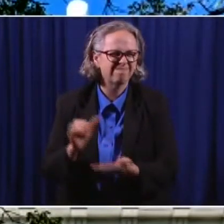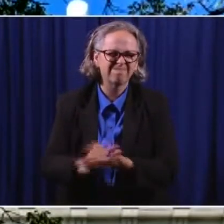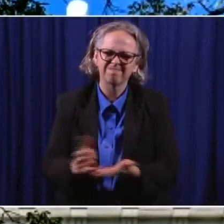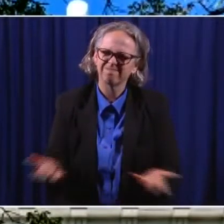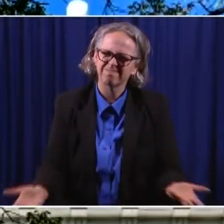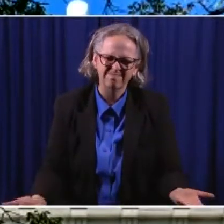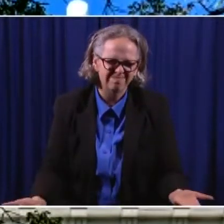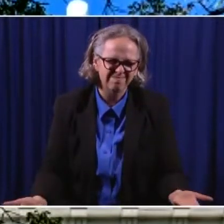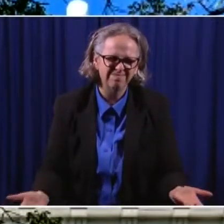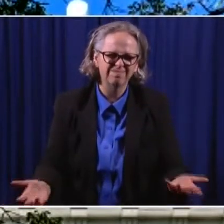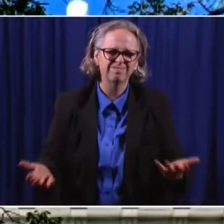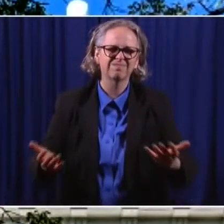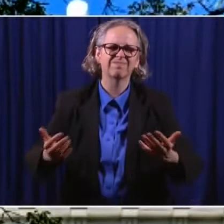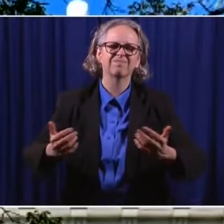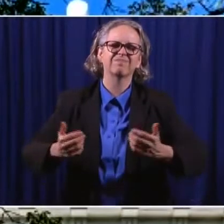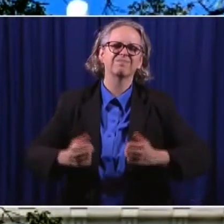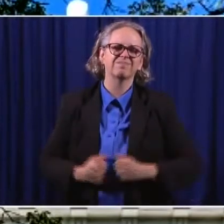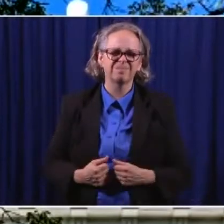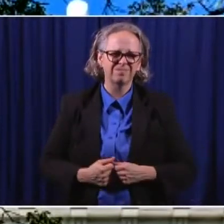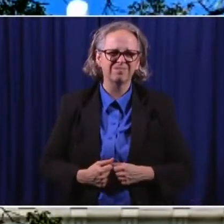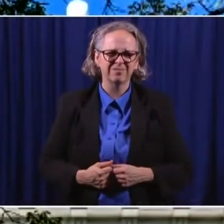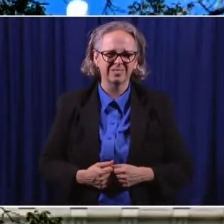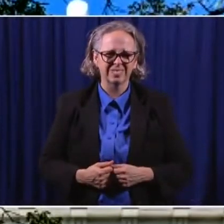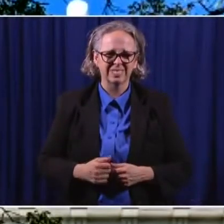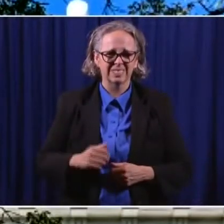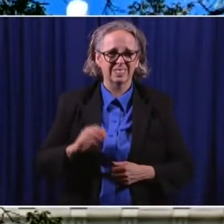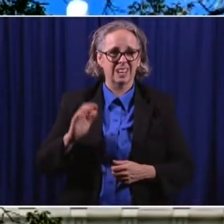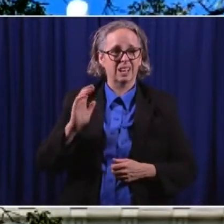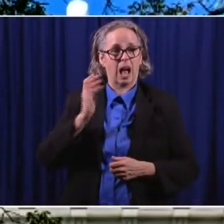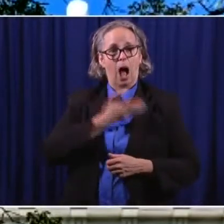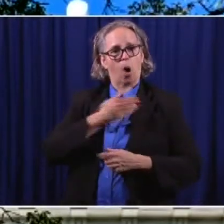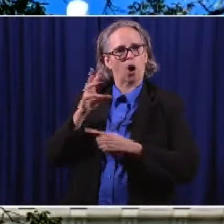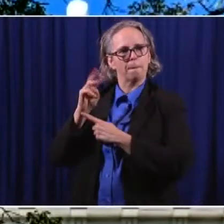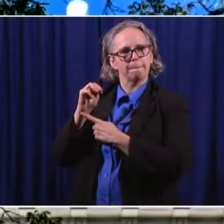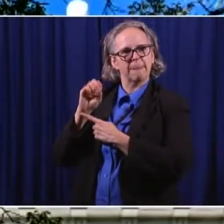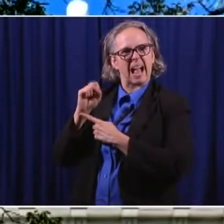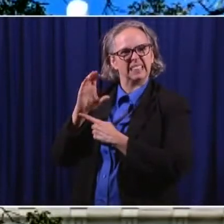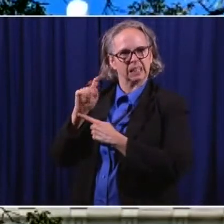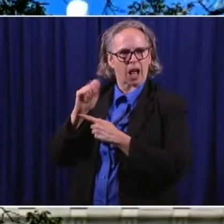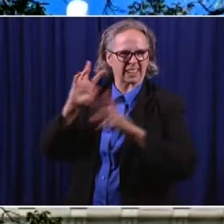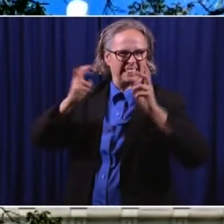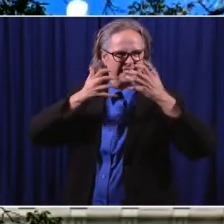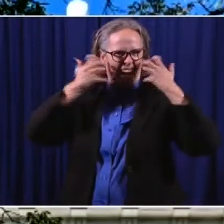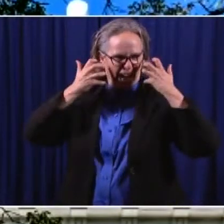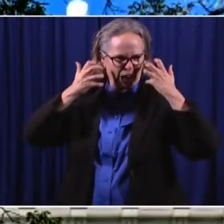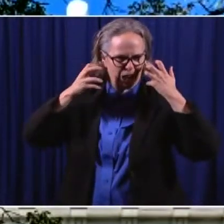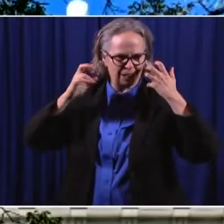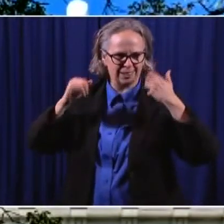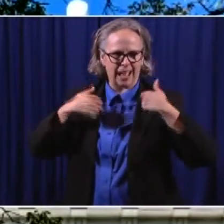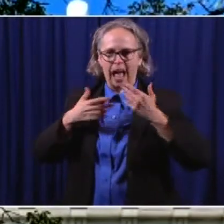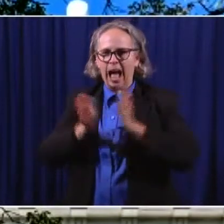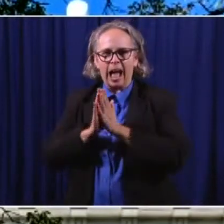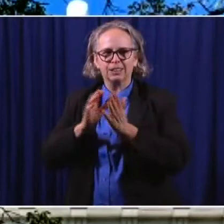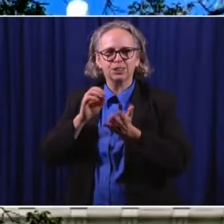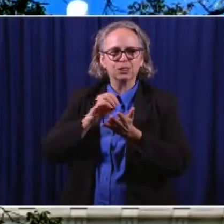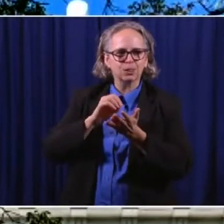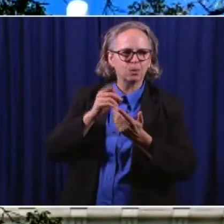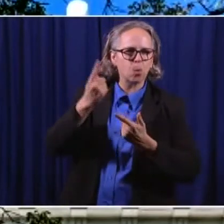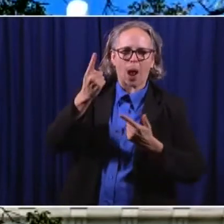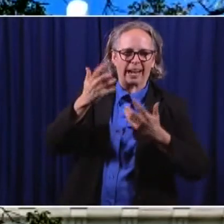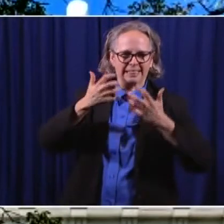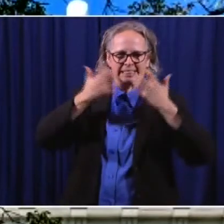a tiger apart. Tiger's a little bit bigger than six feet, so we ask him to stay a tiger apart. And, you know,